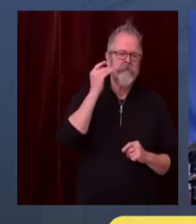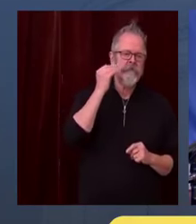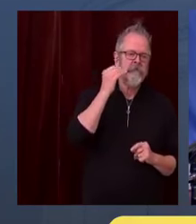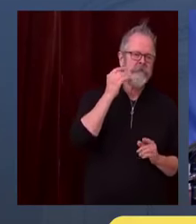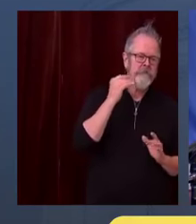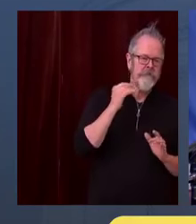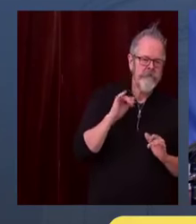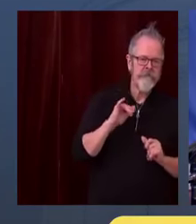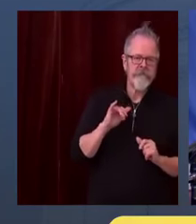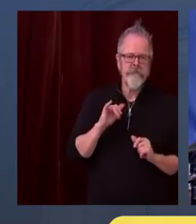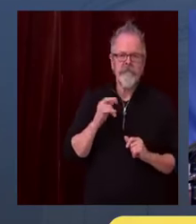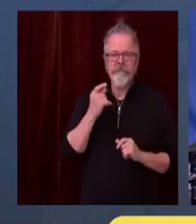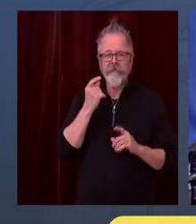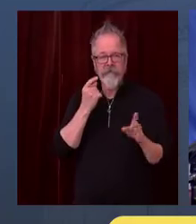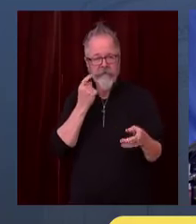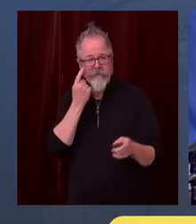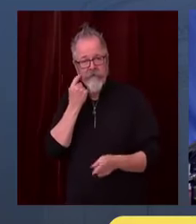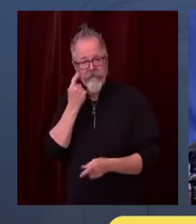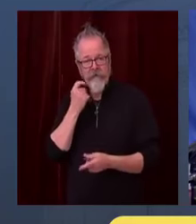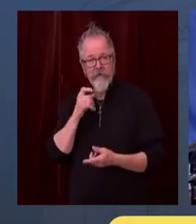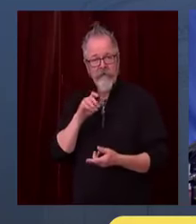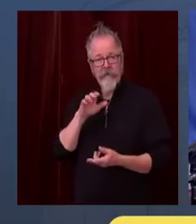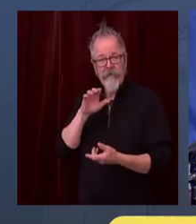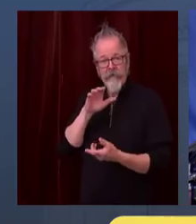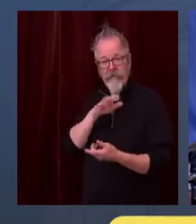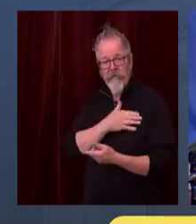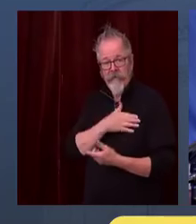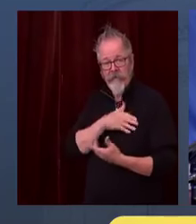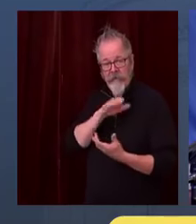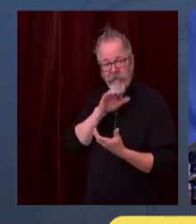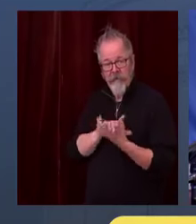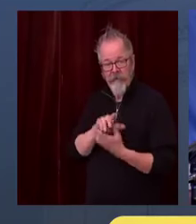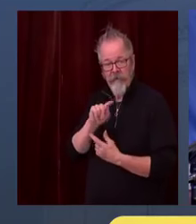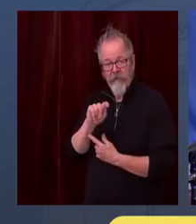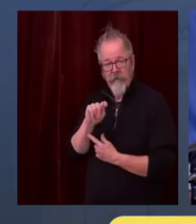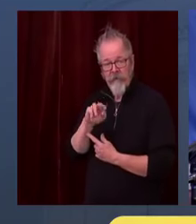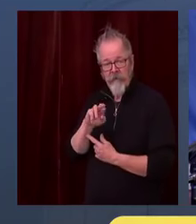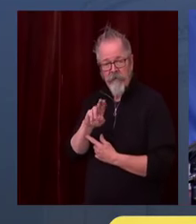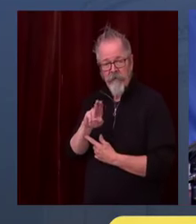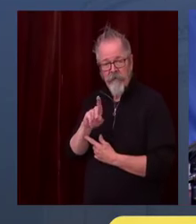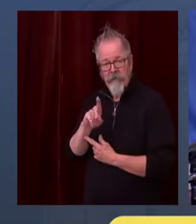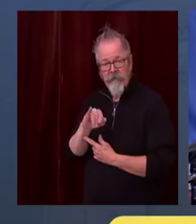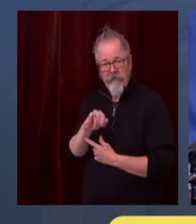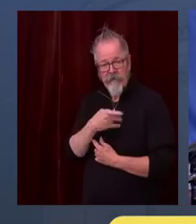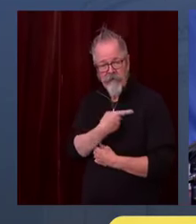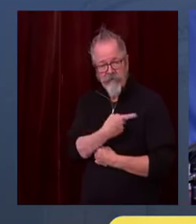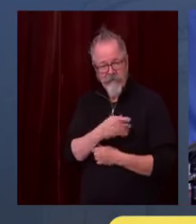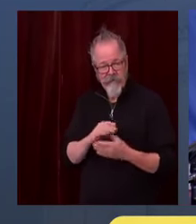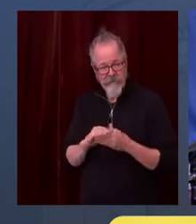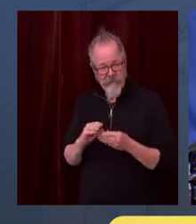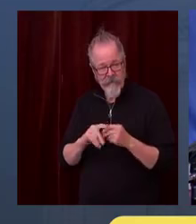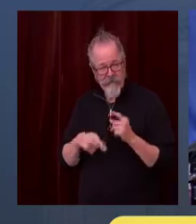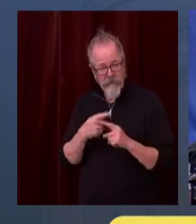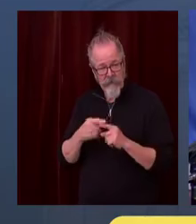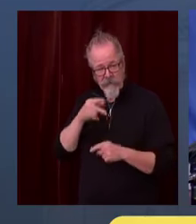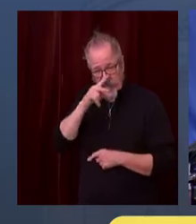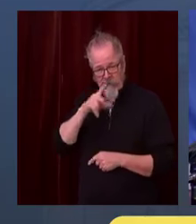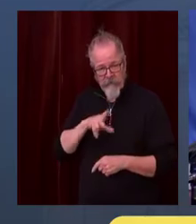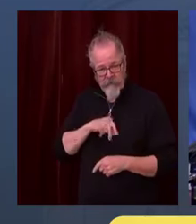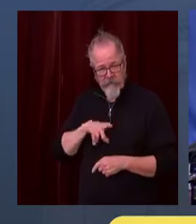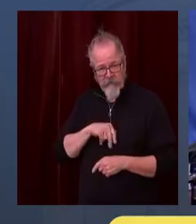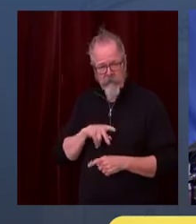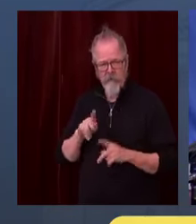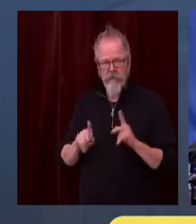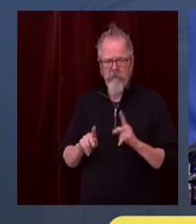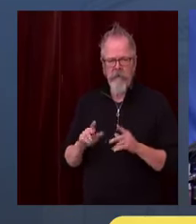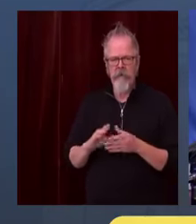had any number of people say, geez, you know, I really, I haven't thought about that, right? What could be bad about Thanksgiving? I get that.